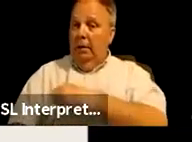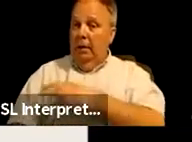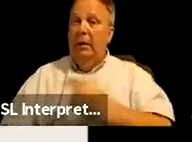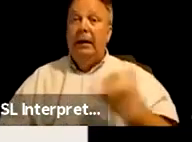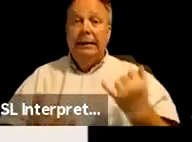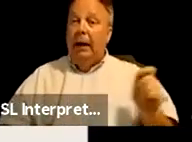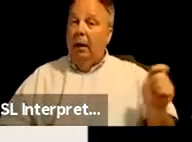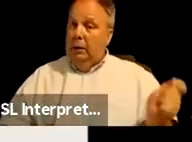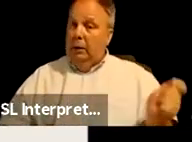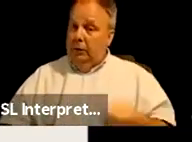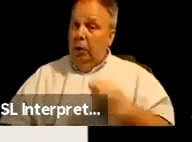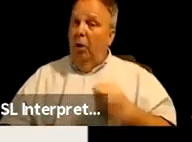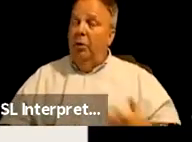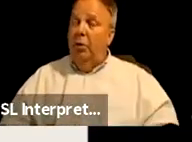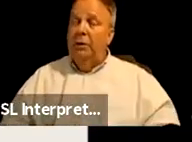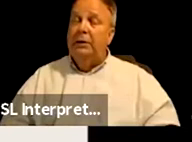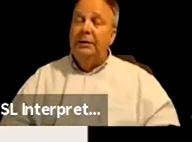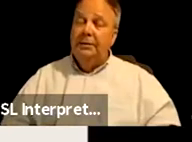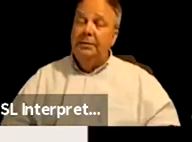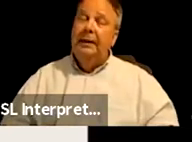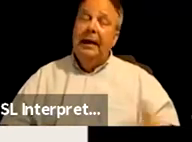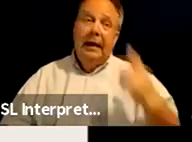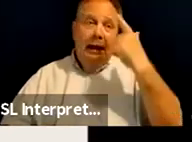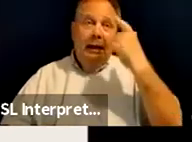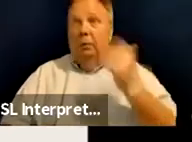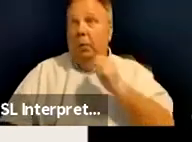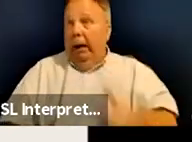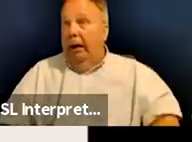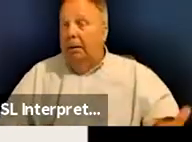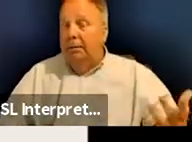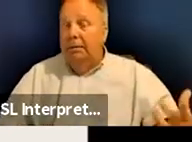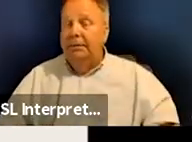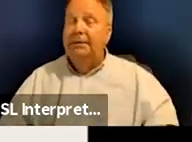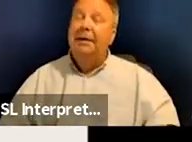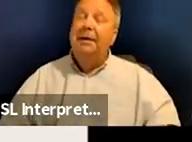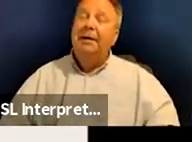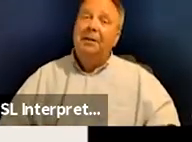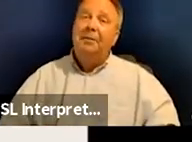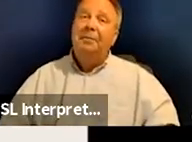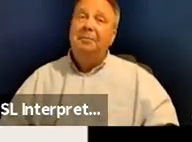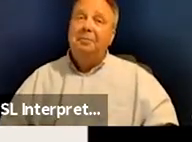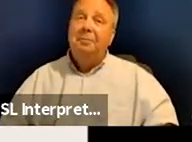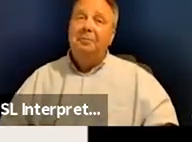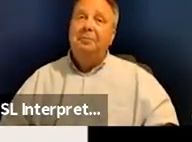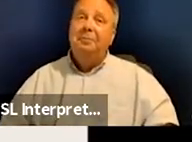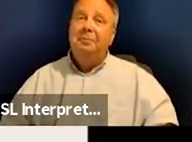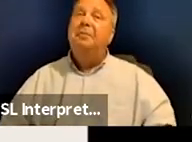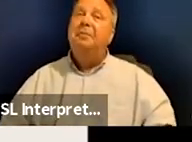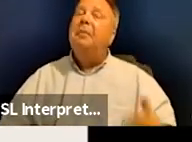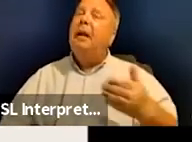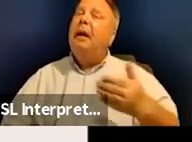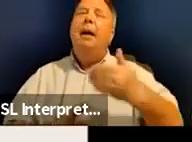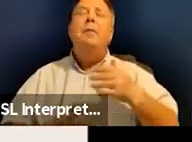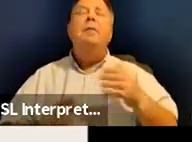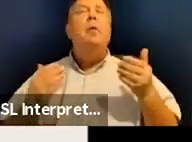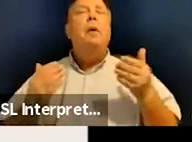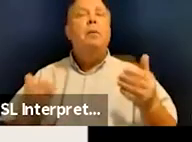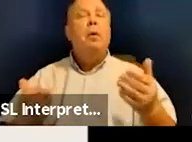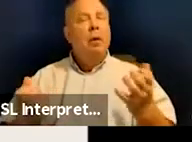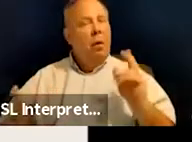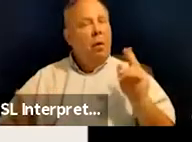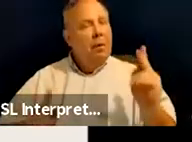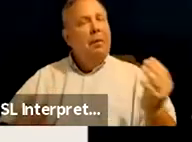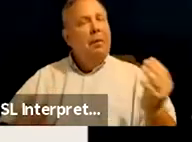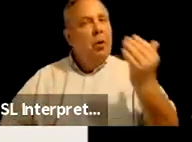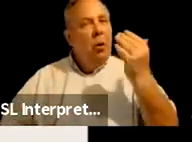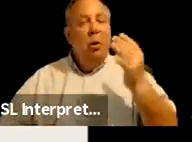course because why not? Um, and so before we move on, I want people to